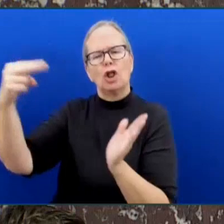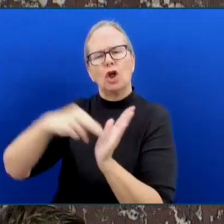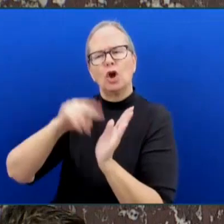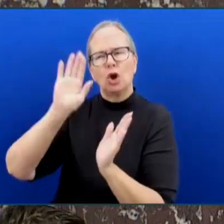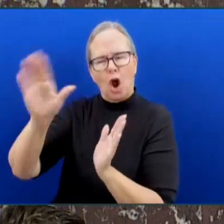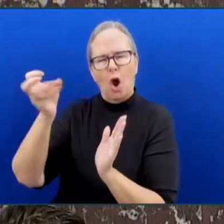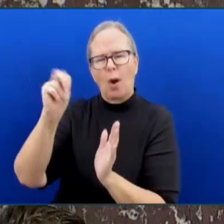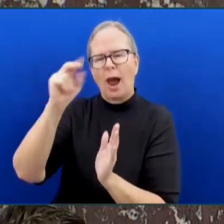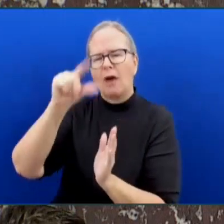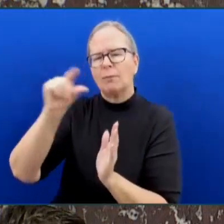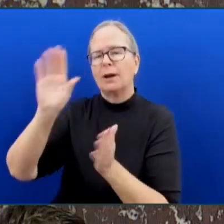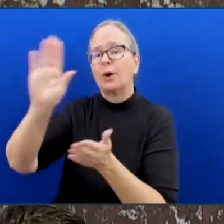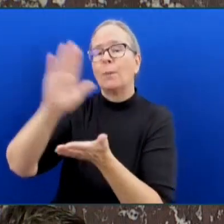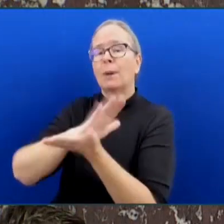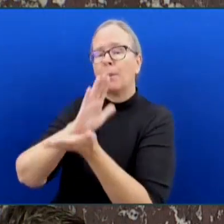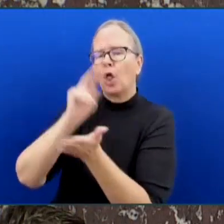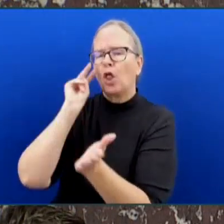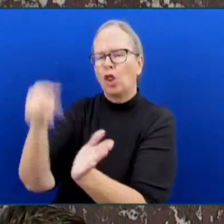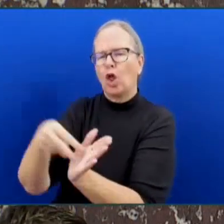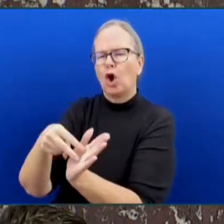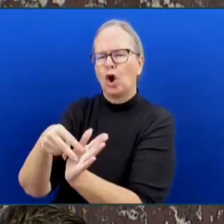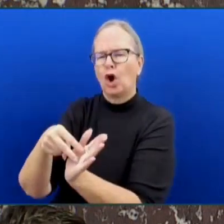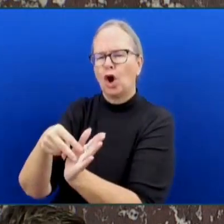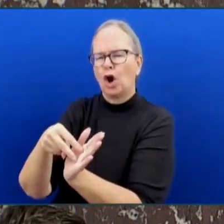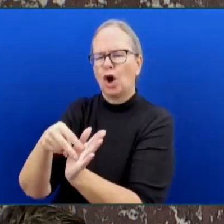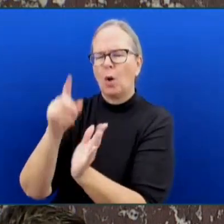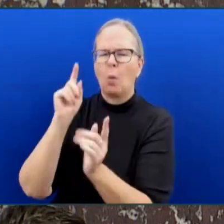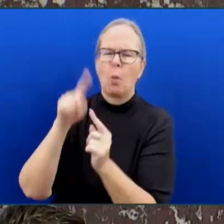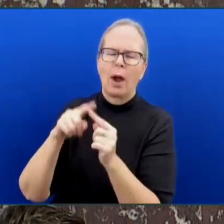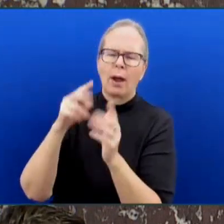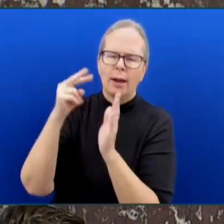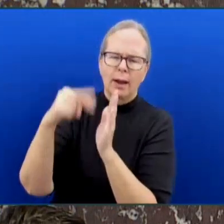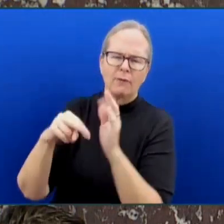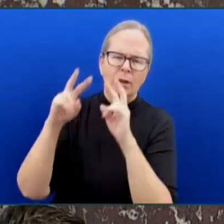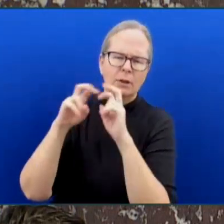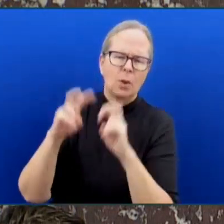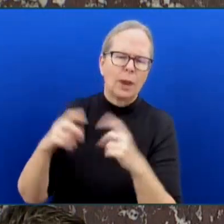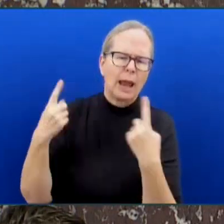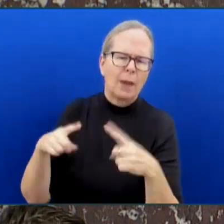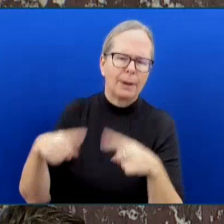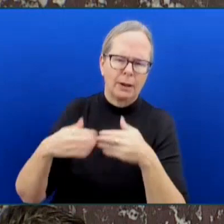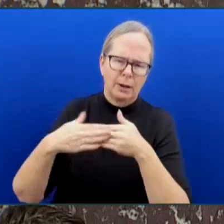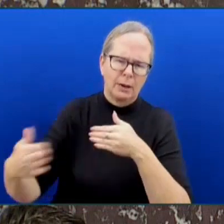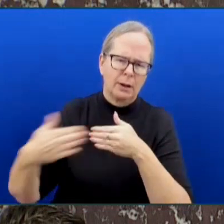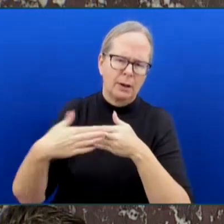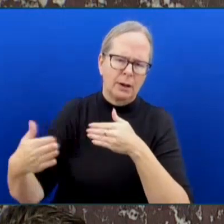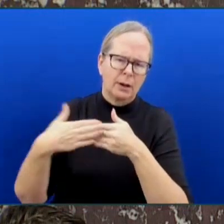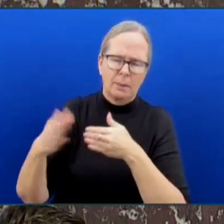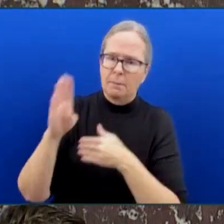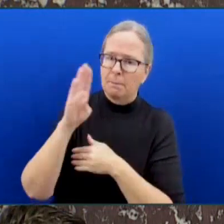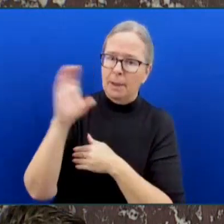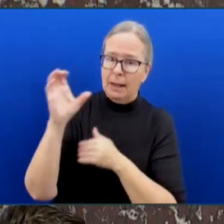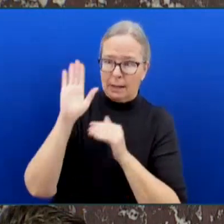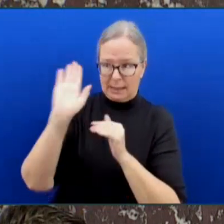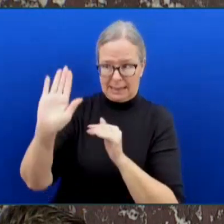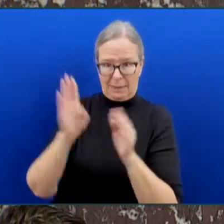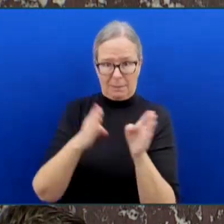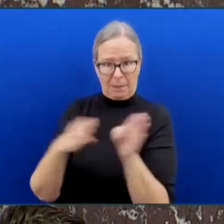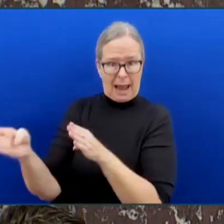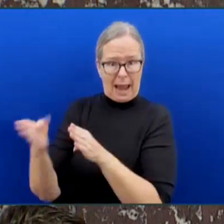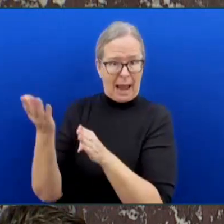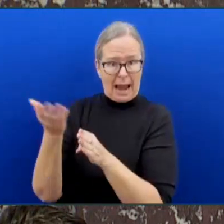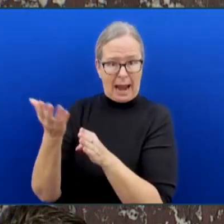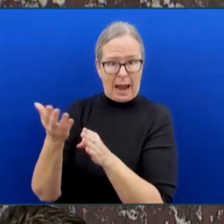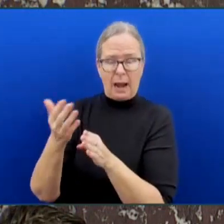economy. This NDP scheme will roll BC's economy back by a decade, Mr. Speaker, during $28 billion a year